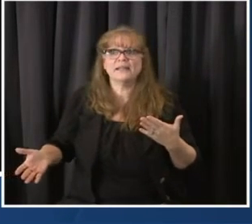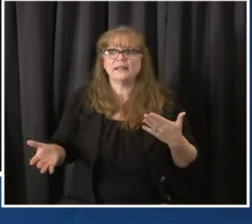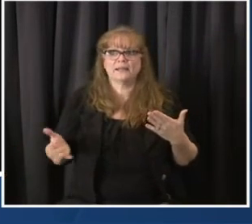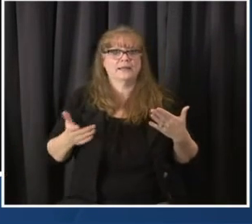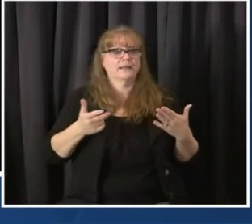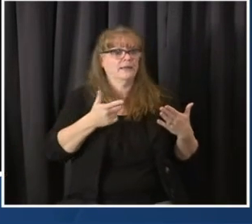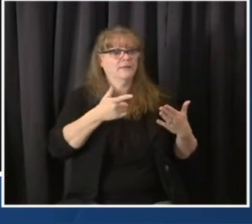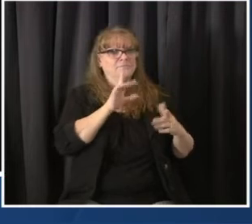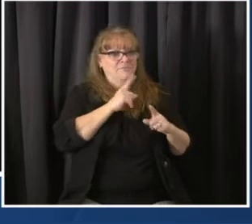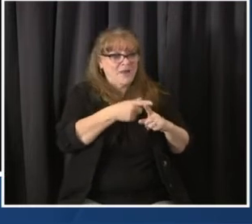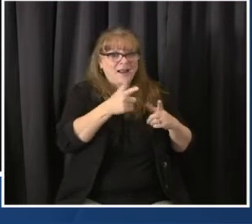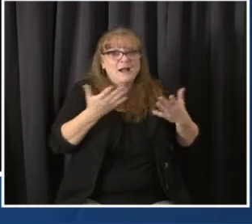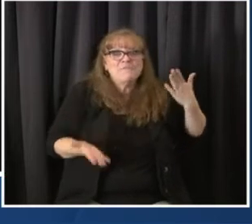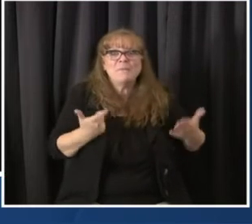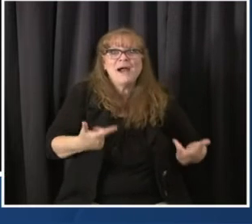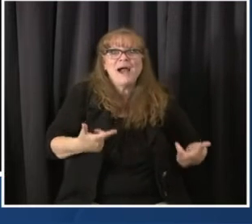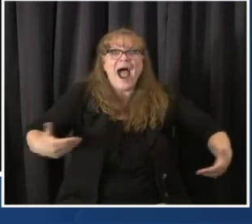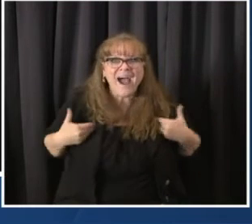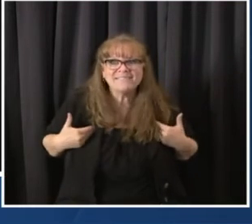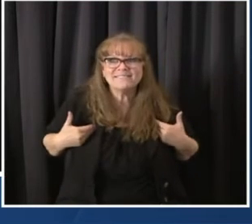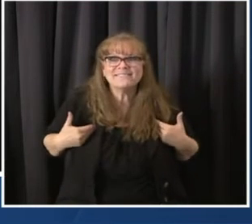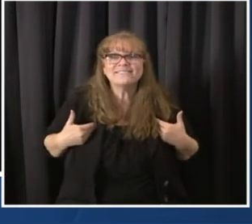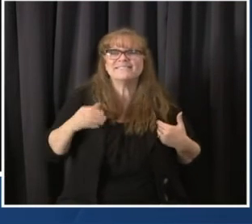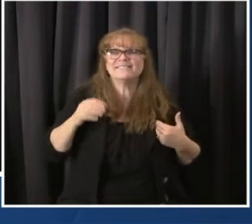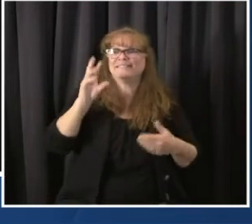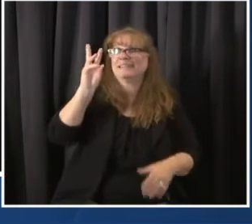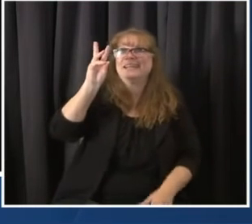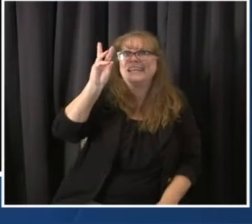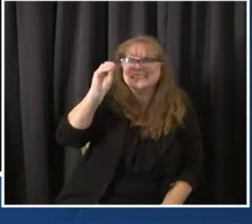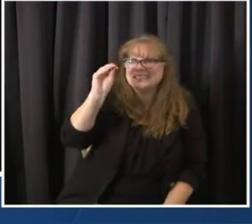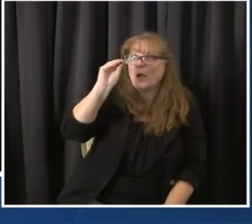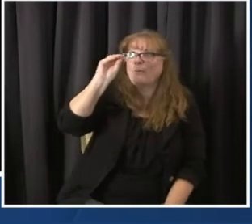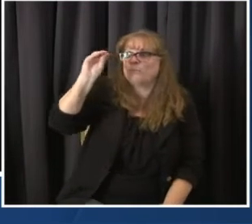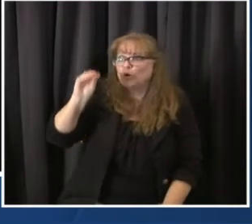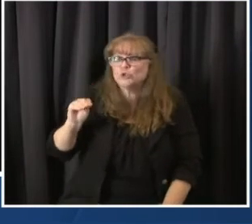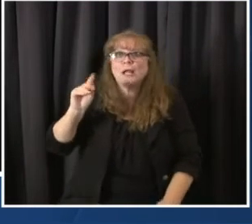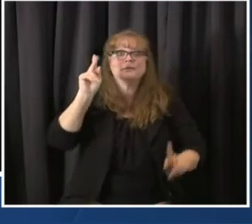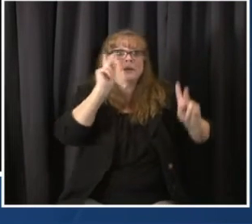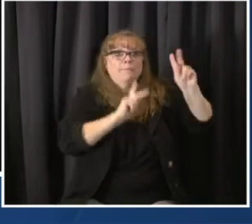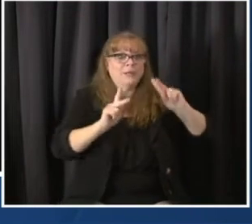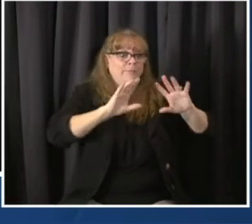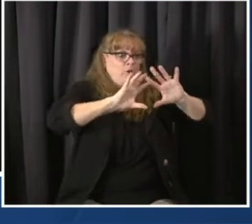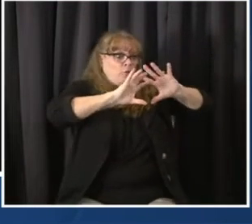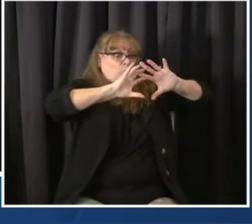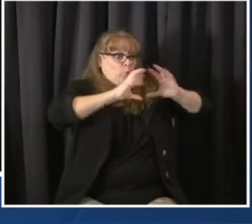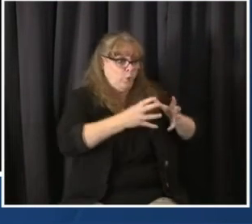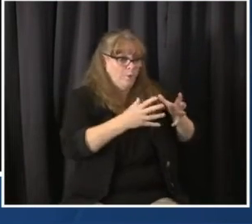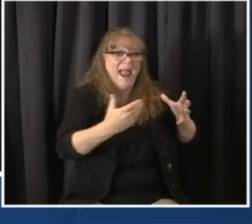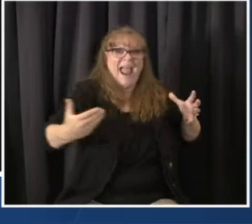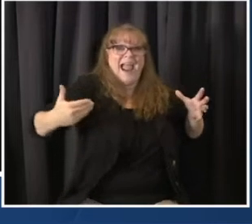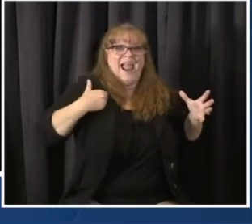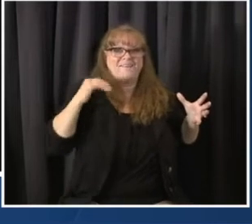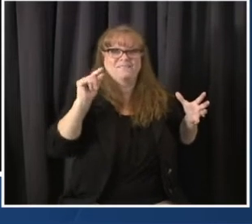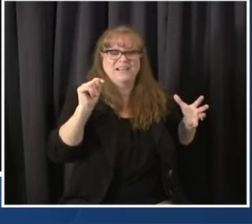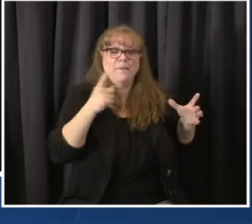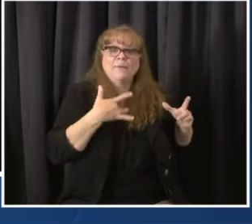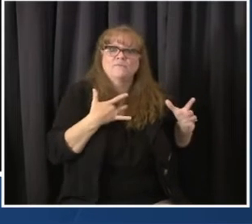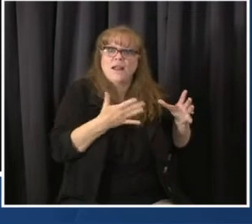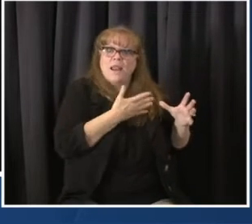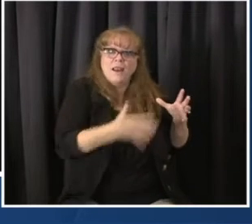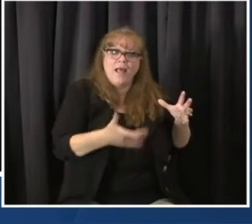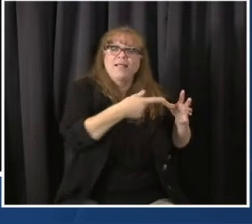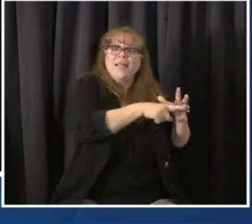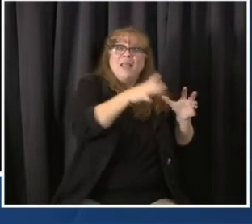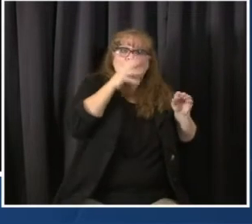from somebody who is asymptomatic. You also don't want to be somebody that causes the death of another